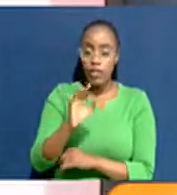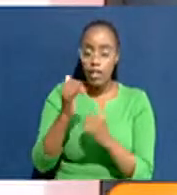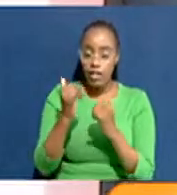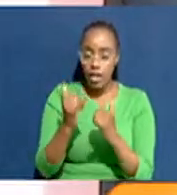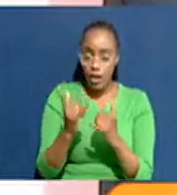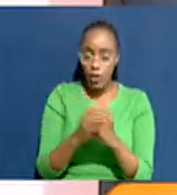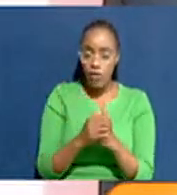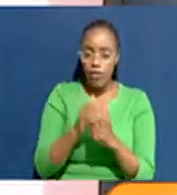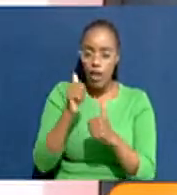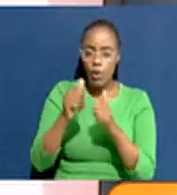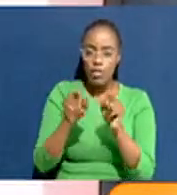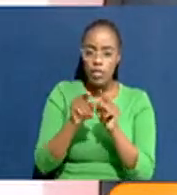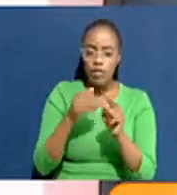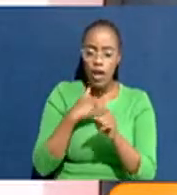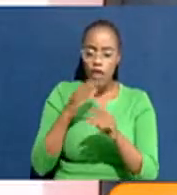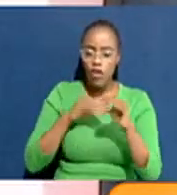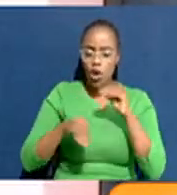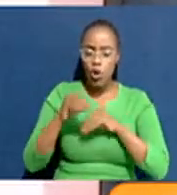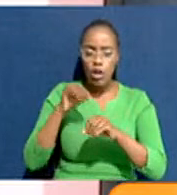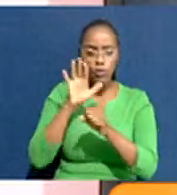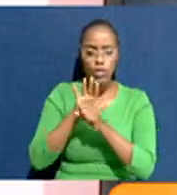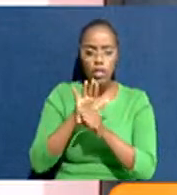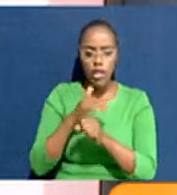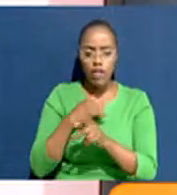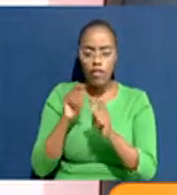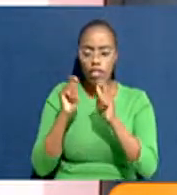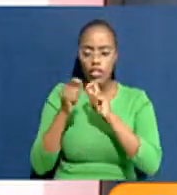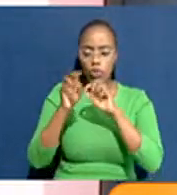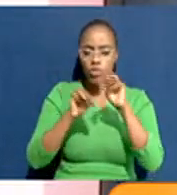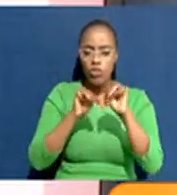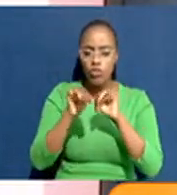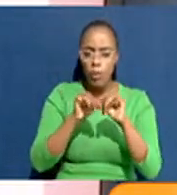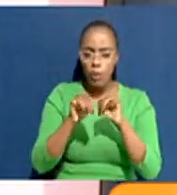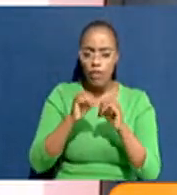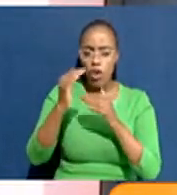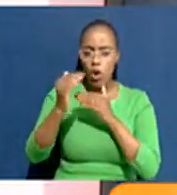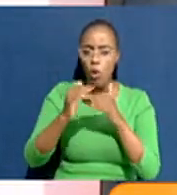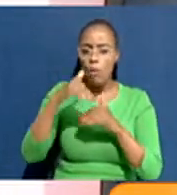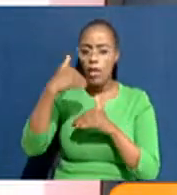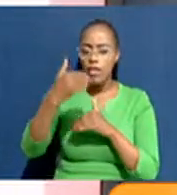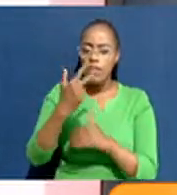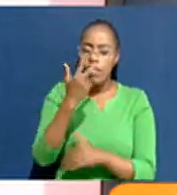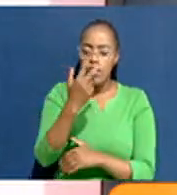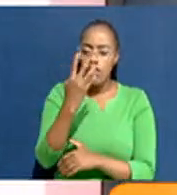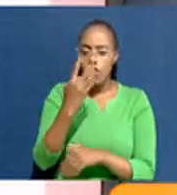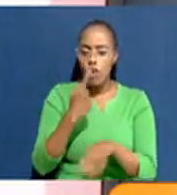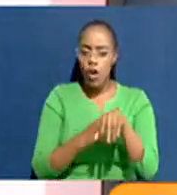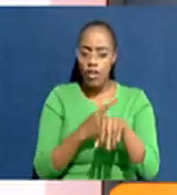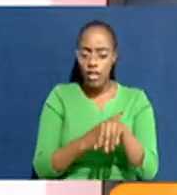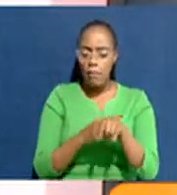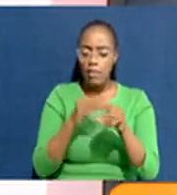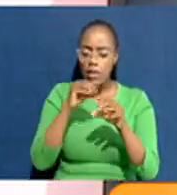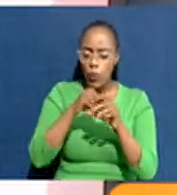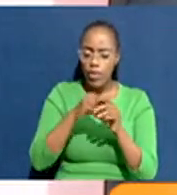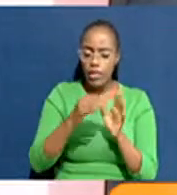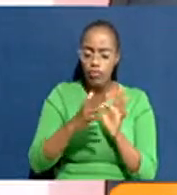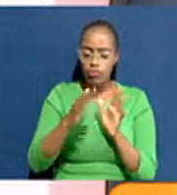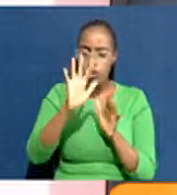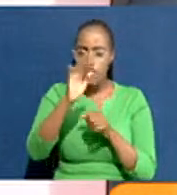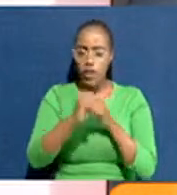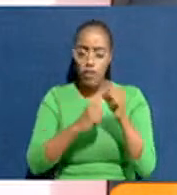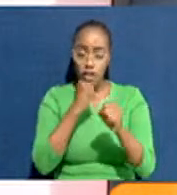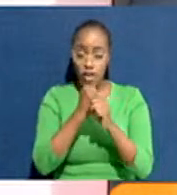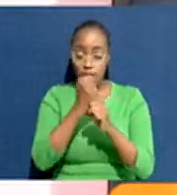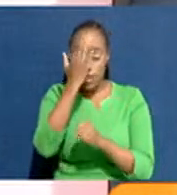now, which has been really doing with corruption. We've had change of management, I think, almost three, four times in the last five years because, again,